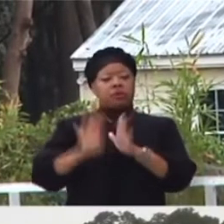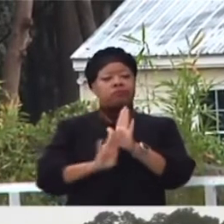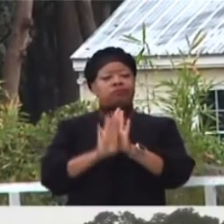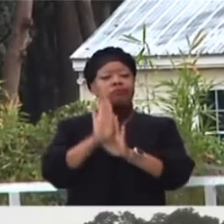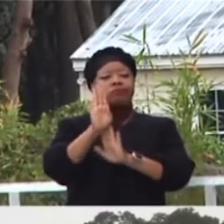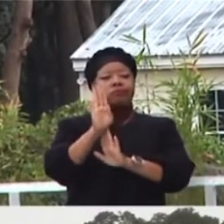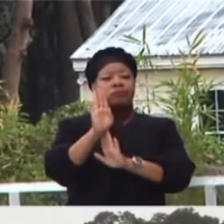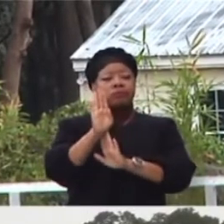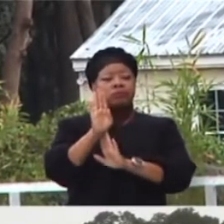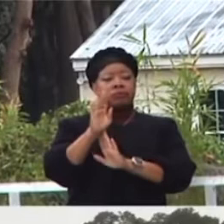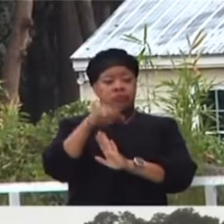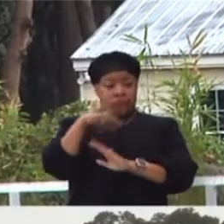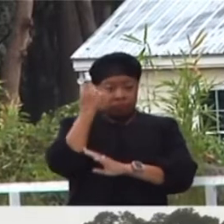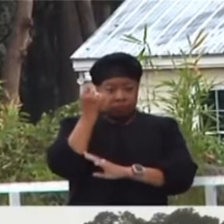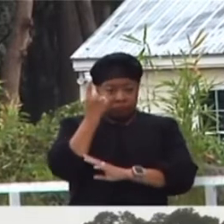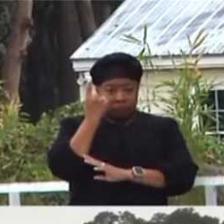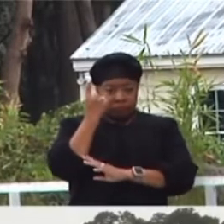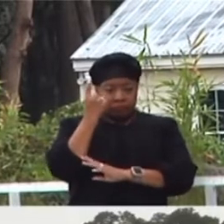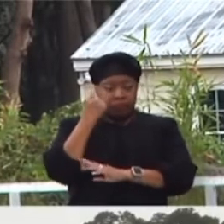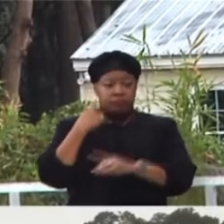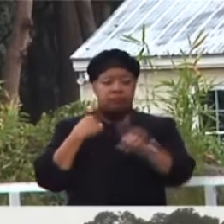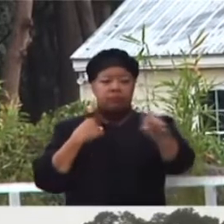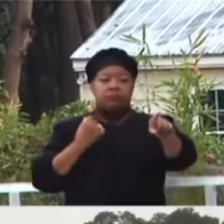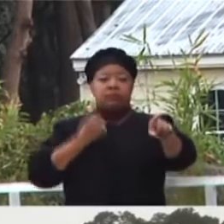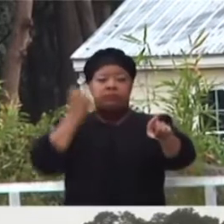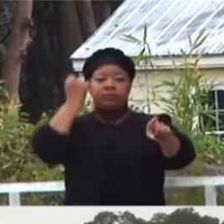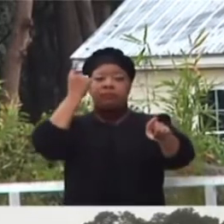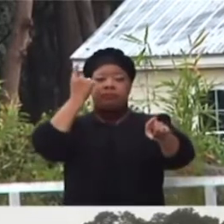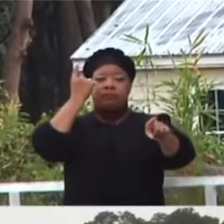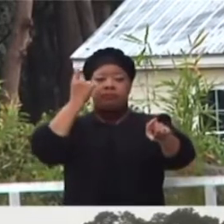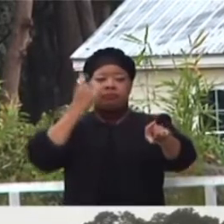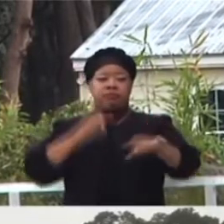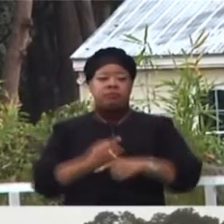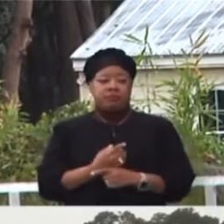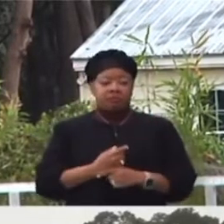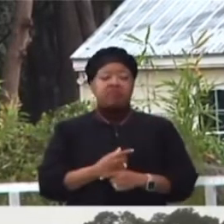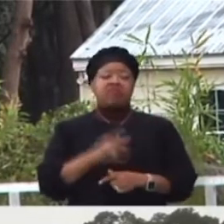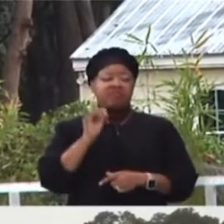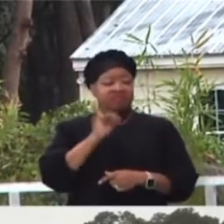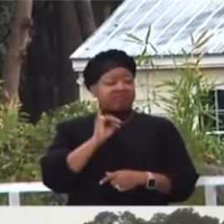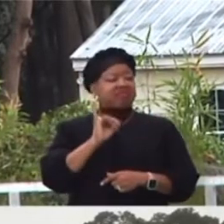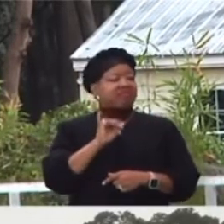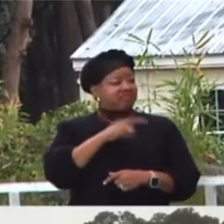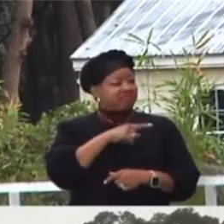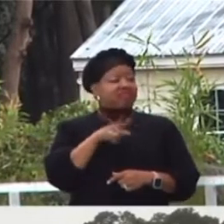State University. Do you understand? I do so understand. That's what I'm talking about.